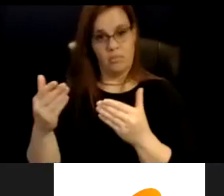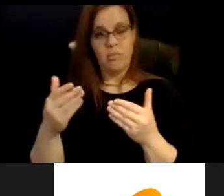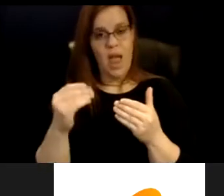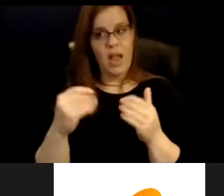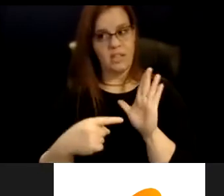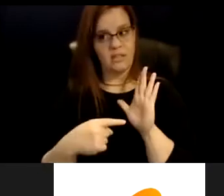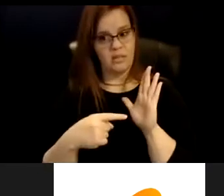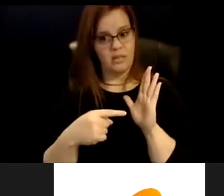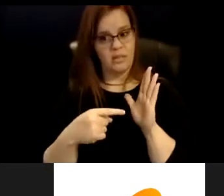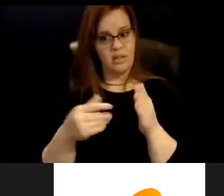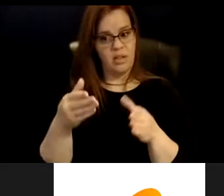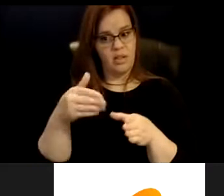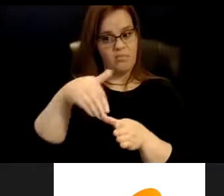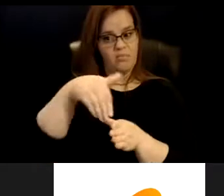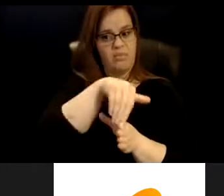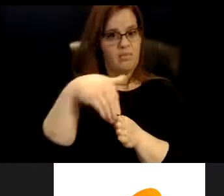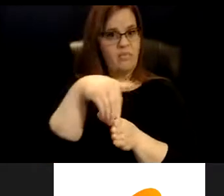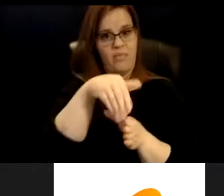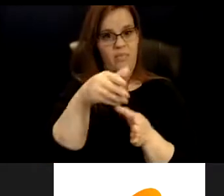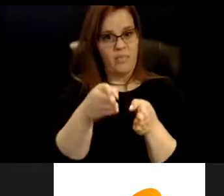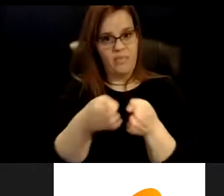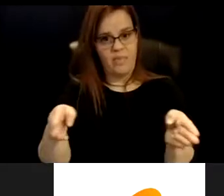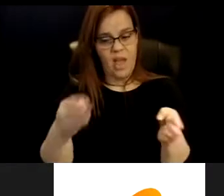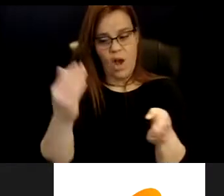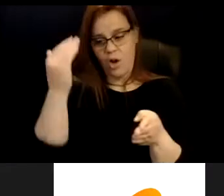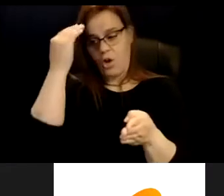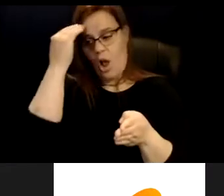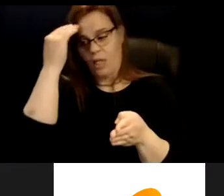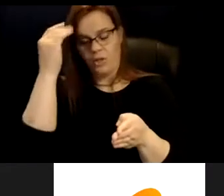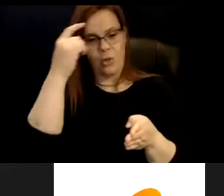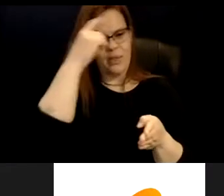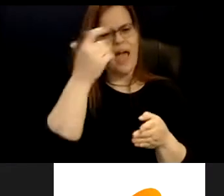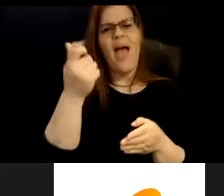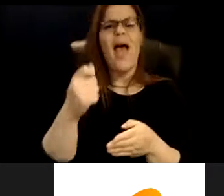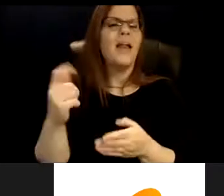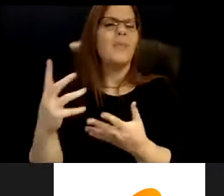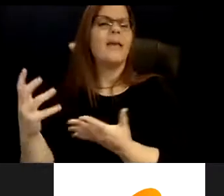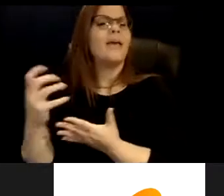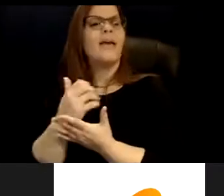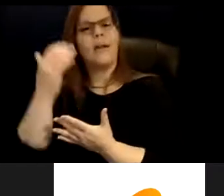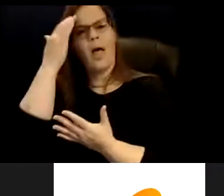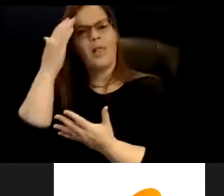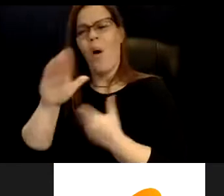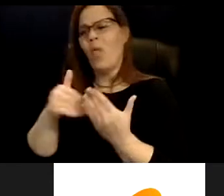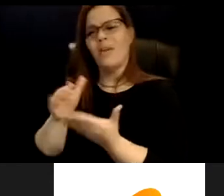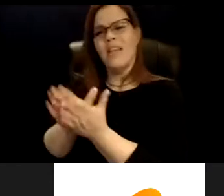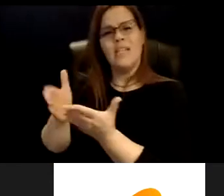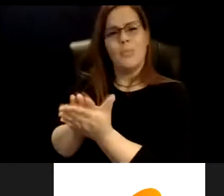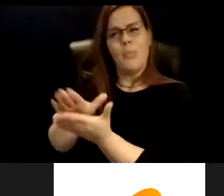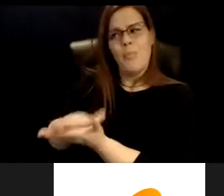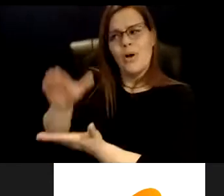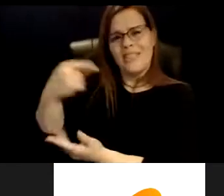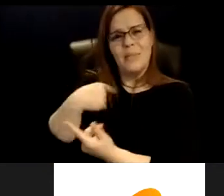is between knowledge and wisdom, knowledge. Anyone can gain knowledge. All these books over here is me trying to gain knowledge,